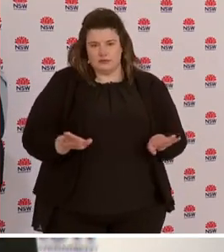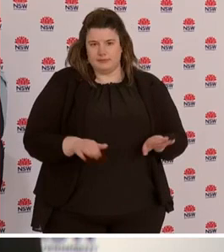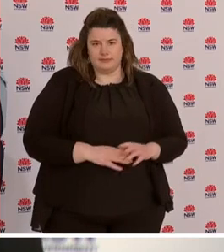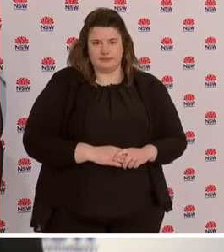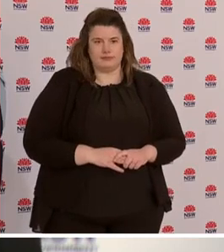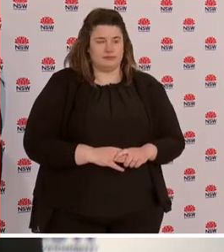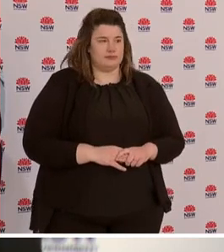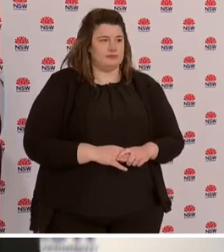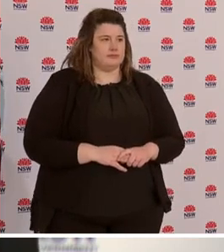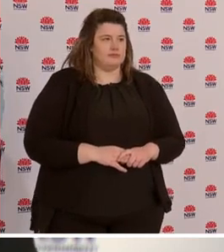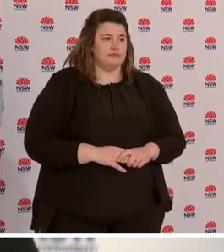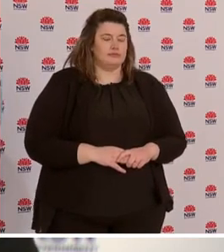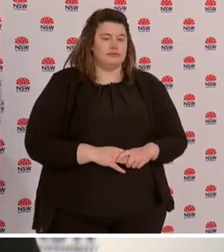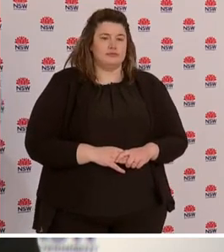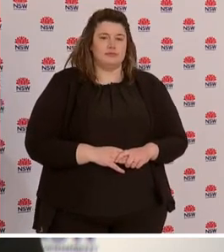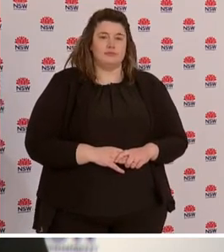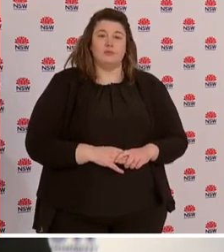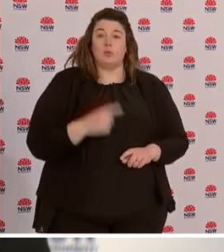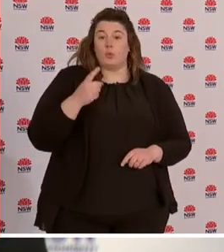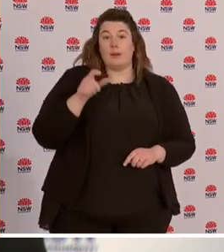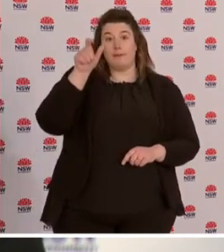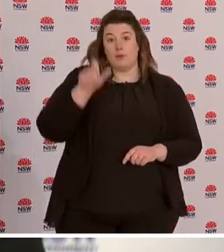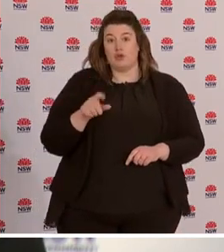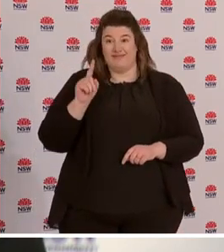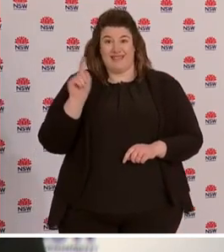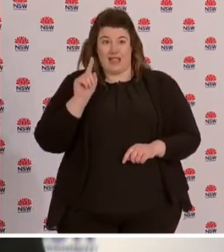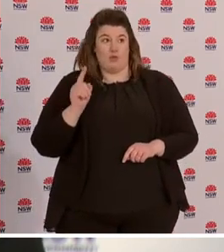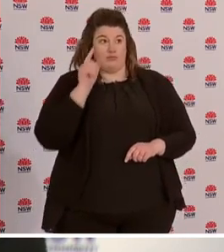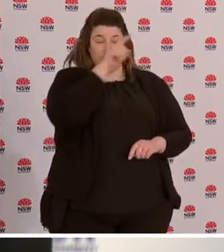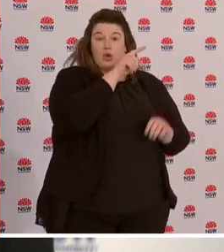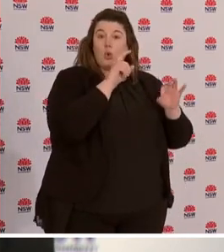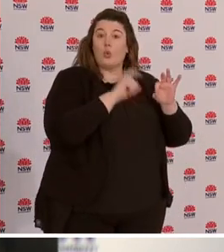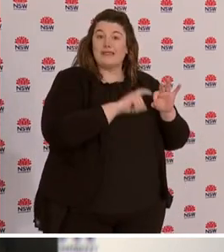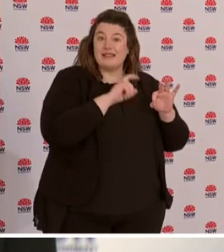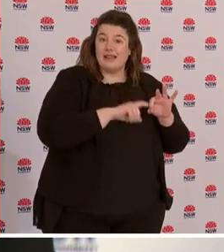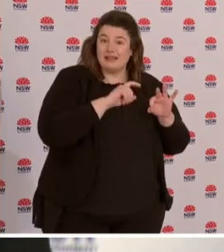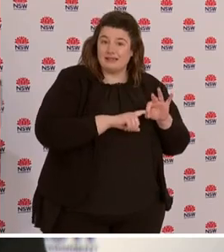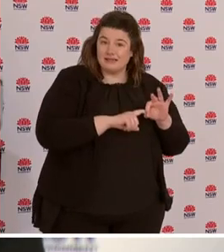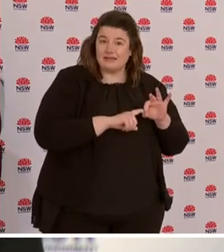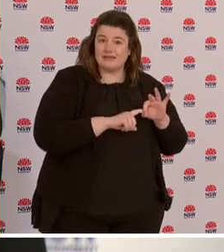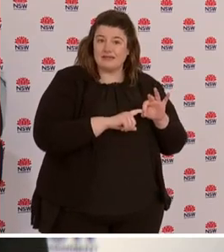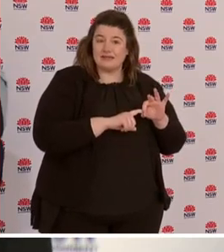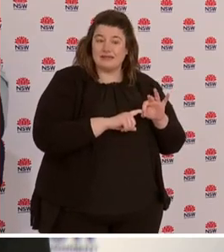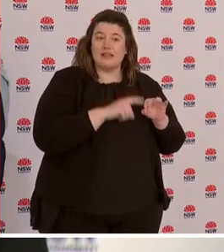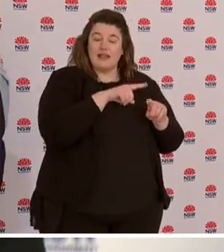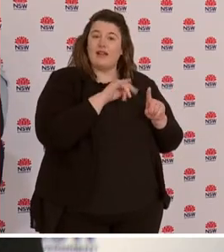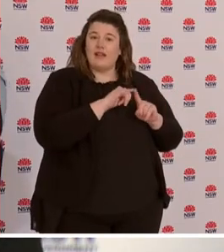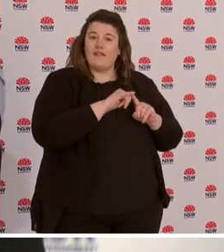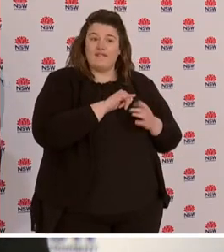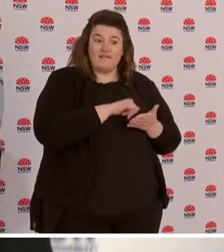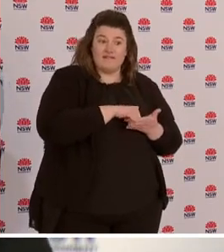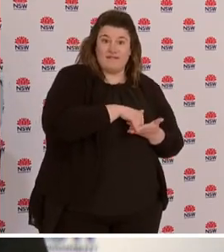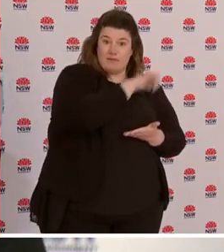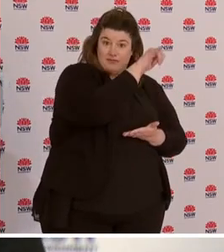of a person who's now in Queensland who had been on a flight while knowing that they're a